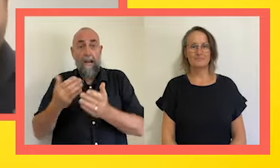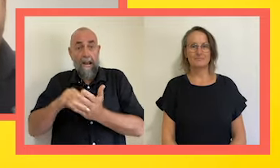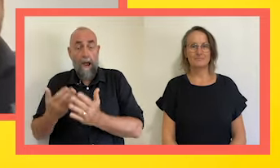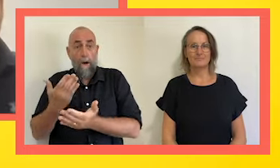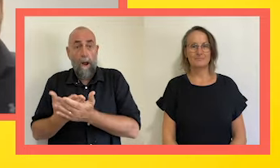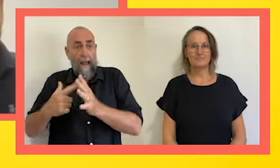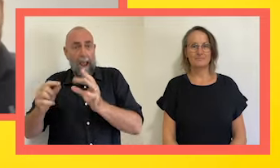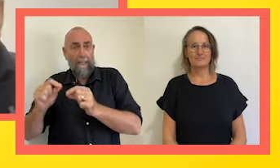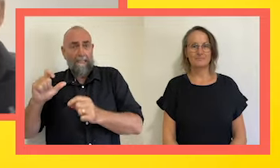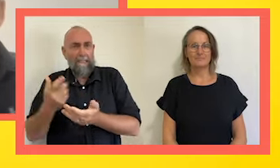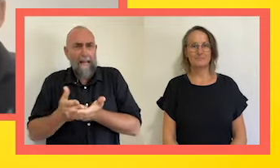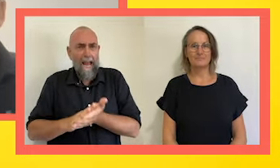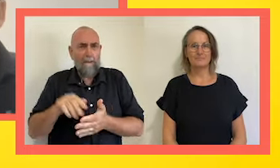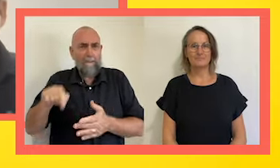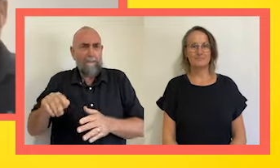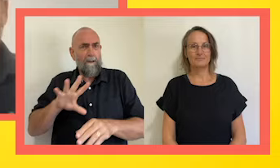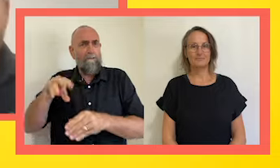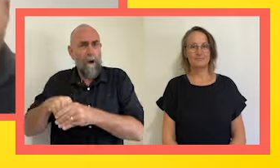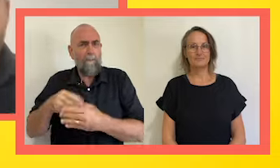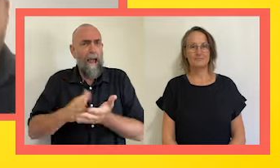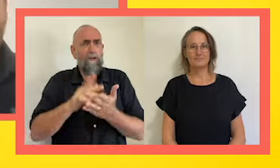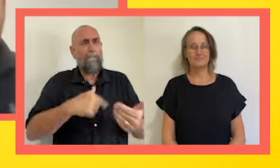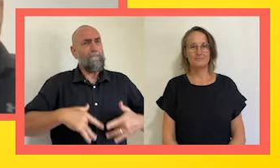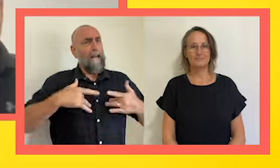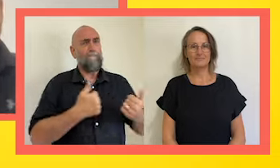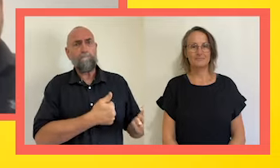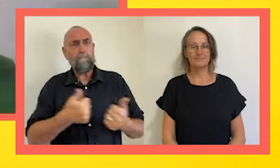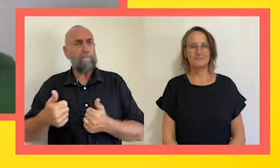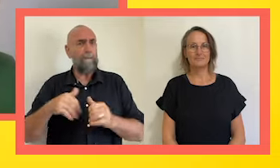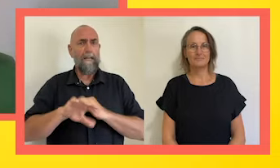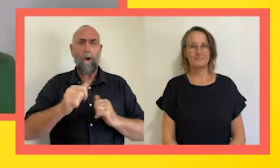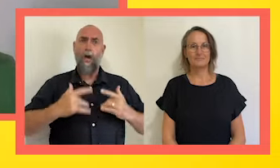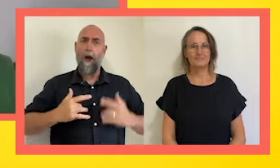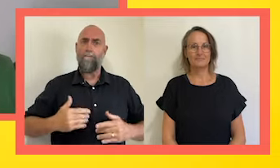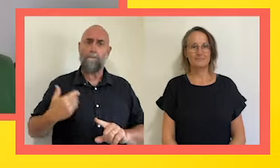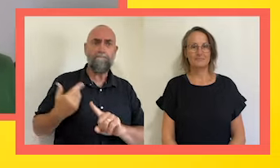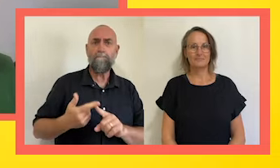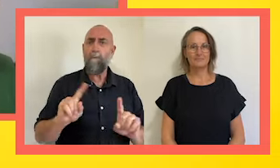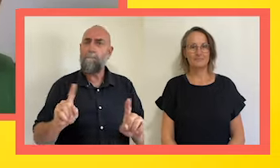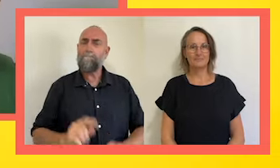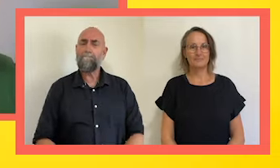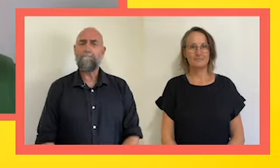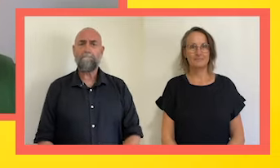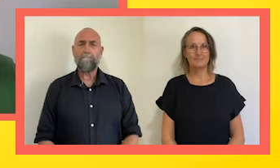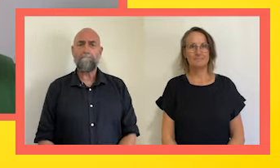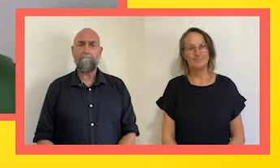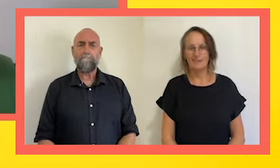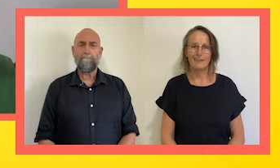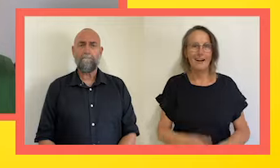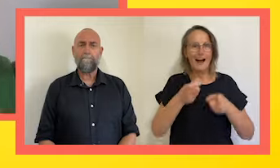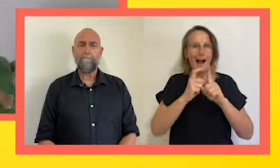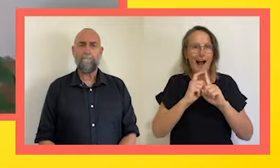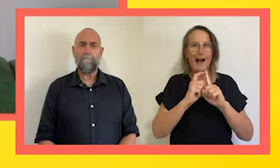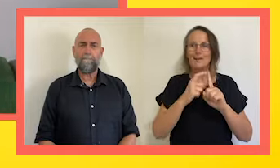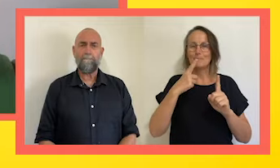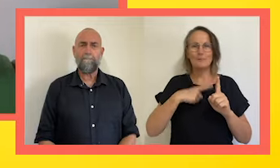amazing. How have you found the transition into everyday civilian life? I found it kind of tough because I love that feeling